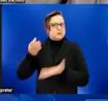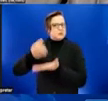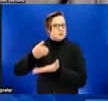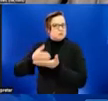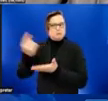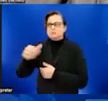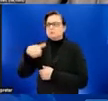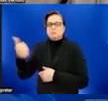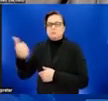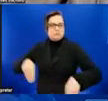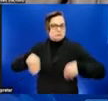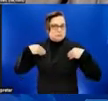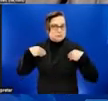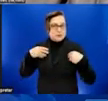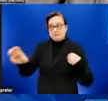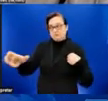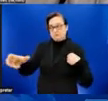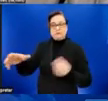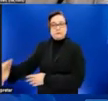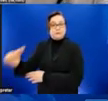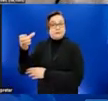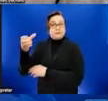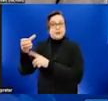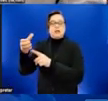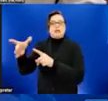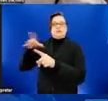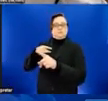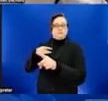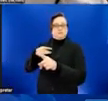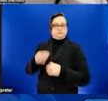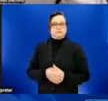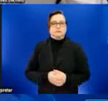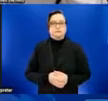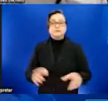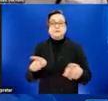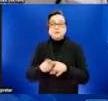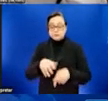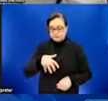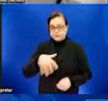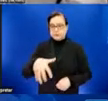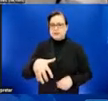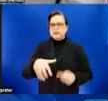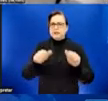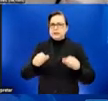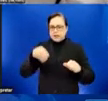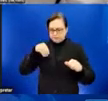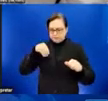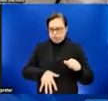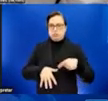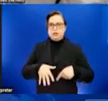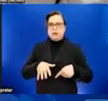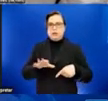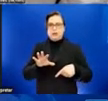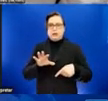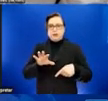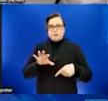In the past, monkeypox has also been transmitted during pregnancy through the placenta. Historically, outbreaks of monkeypox